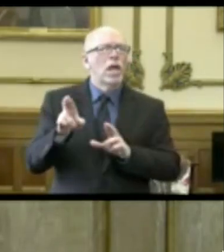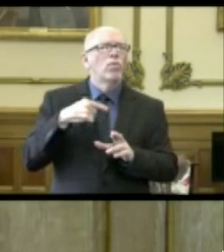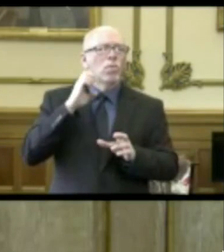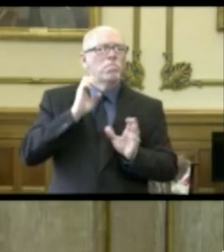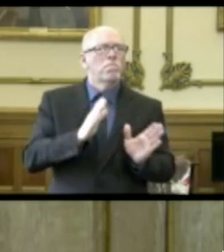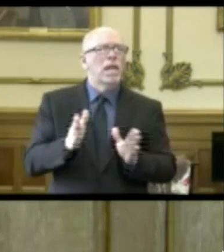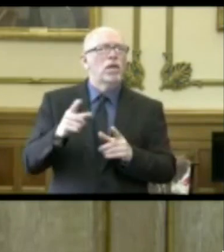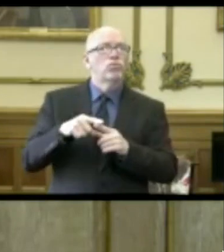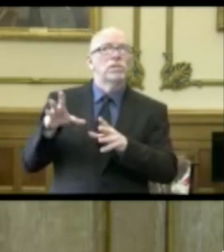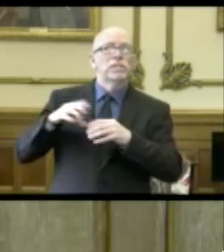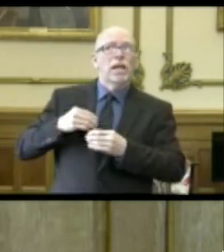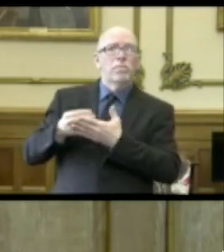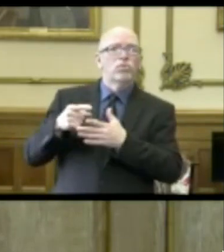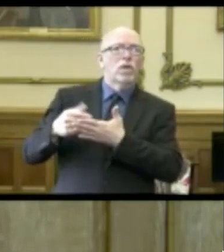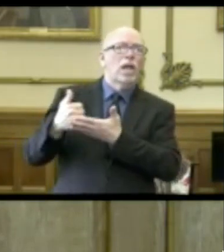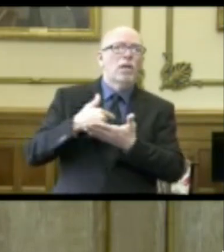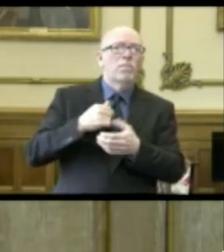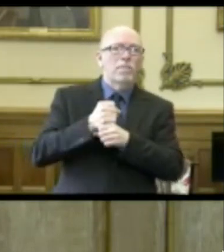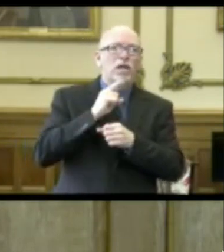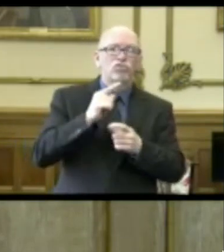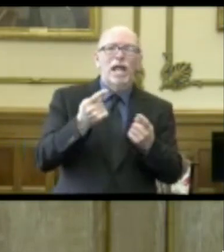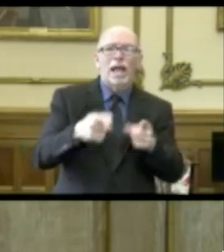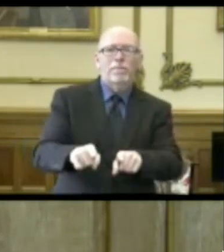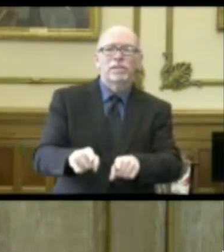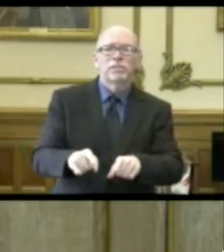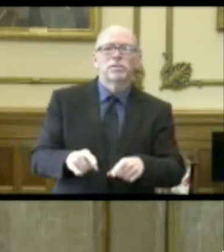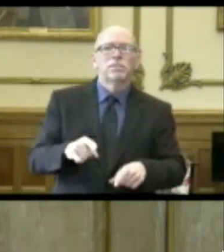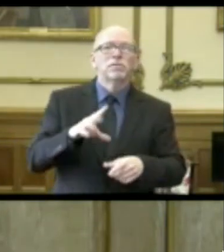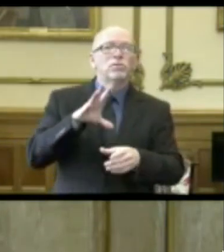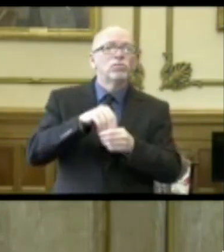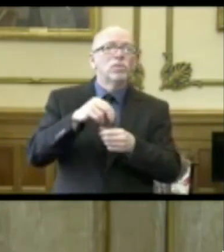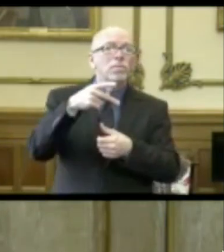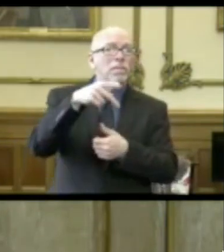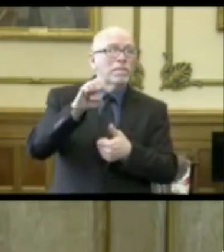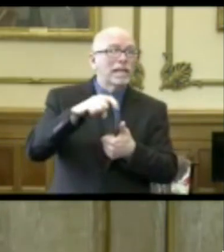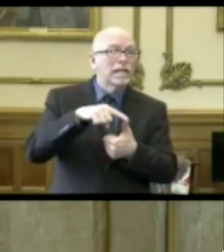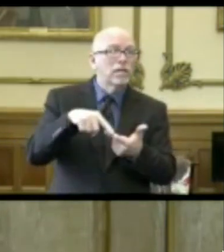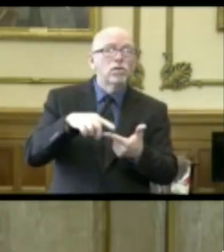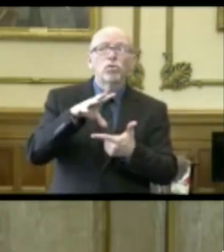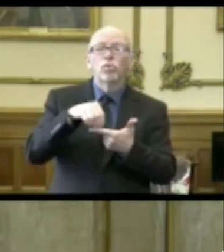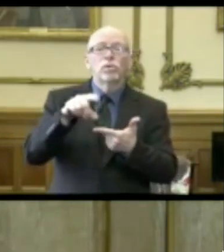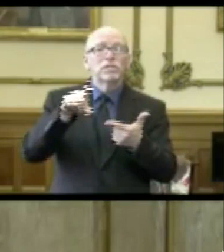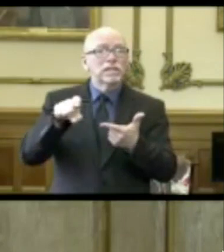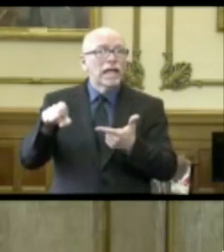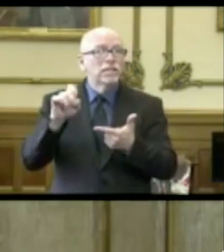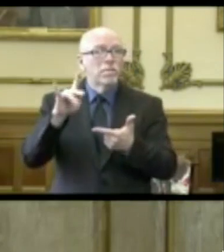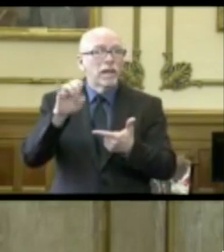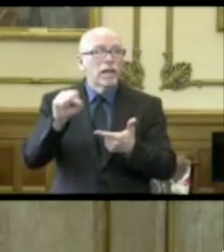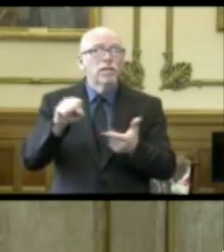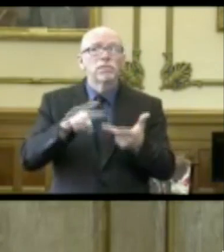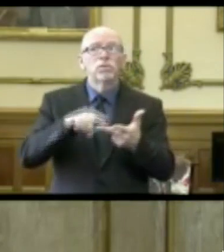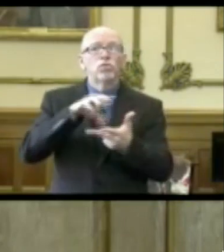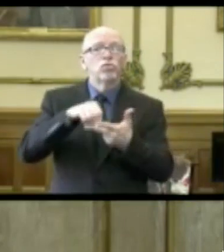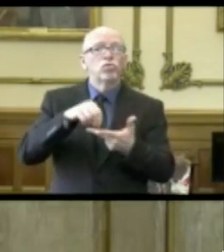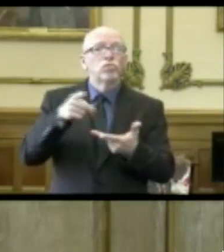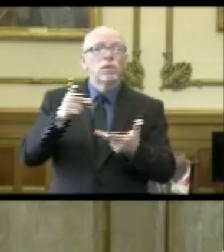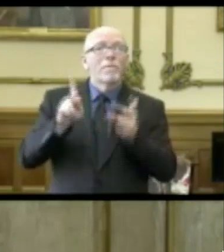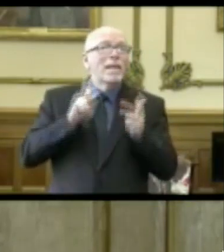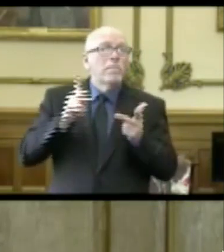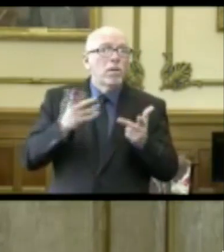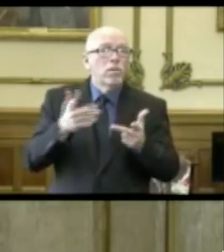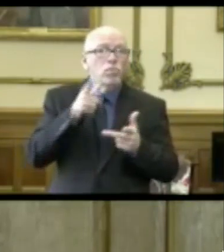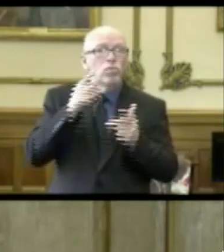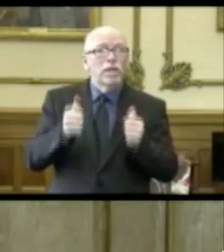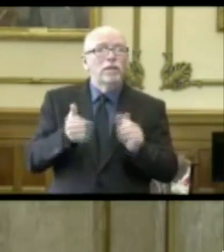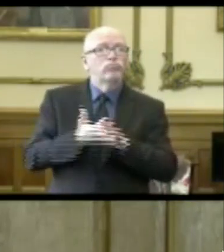to accept funds to help us to make sure that this happens. That'll include PPE. It'll include testing supplies. It'll include personnel to be able to